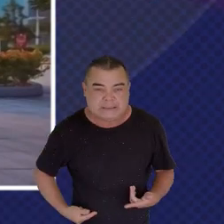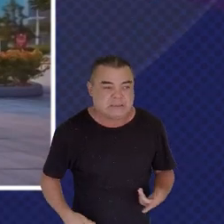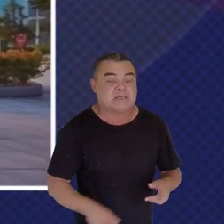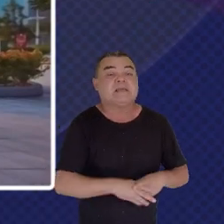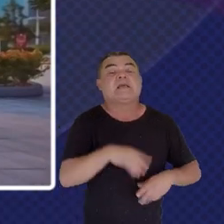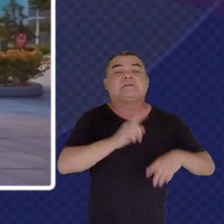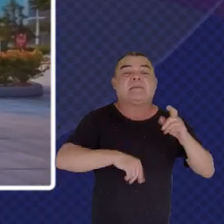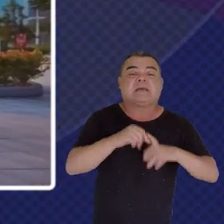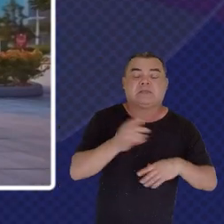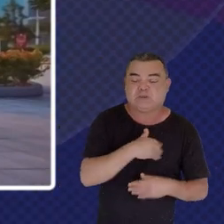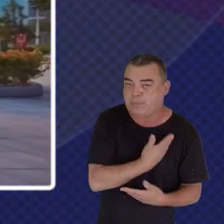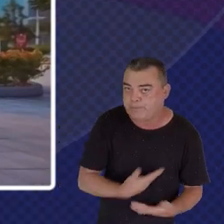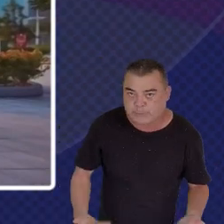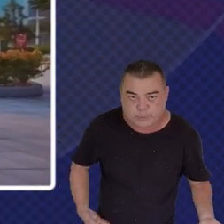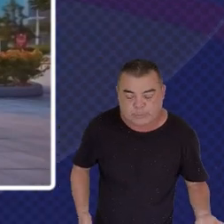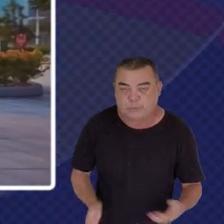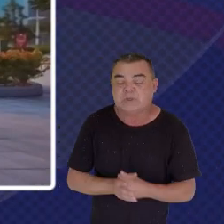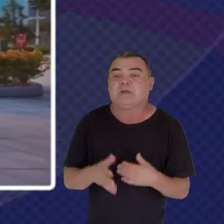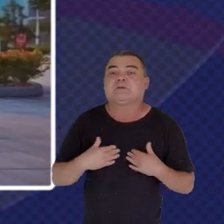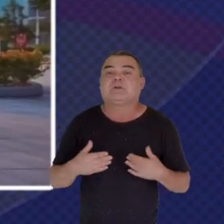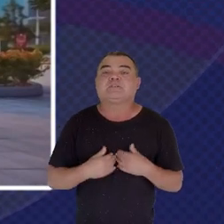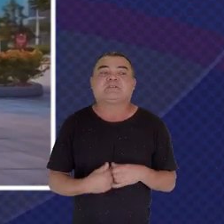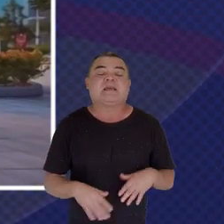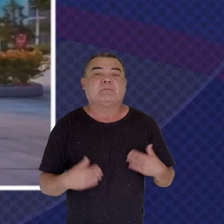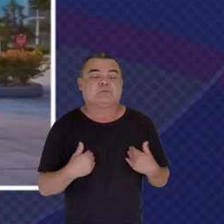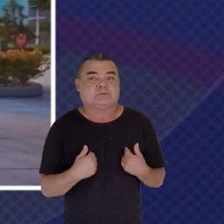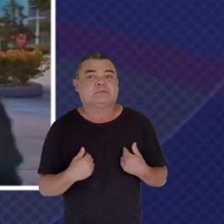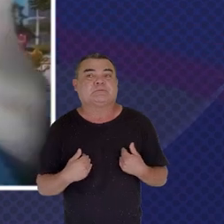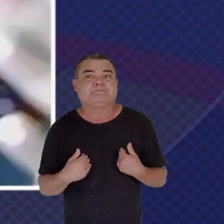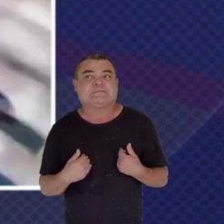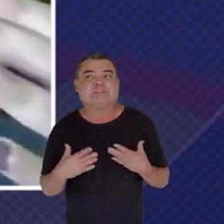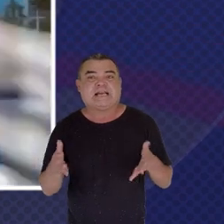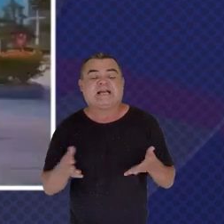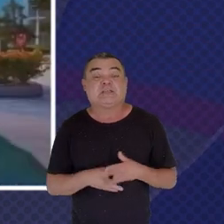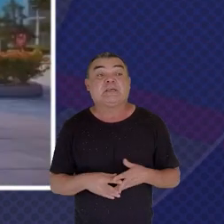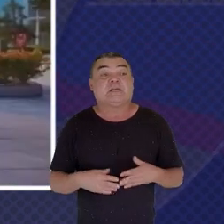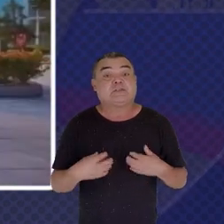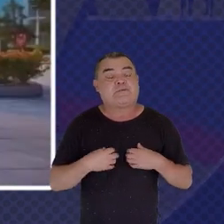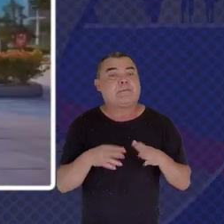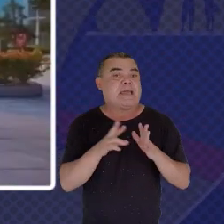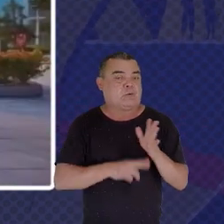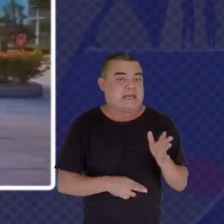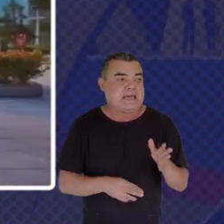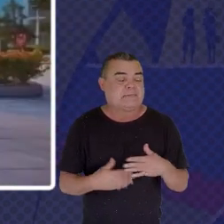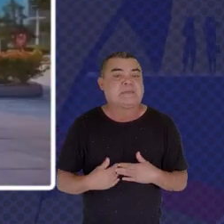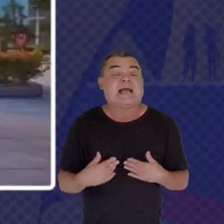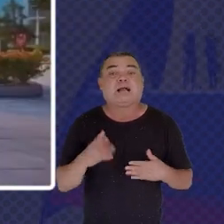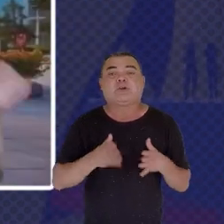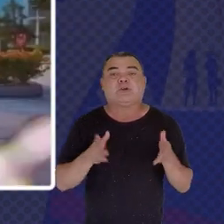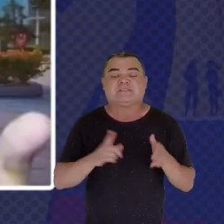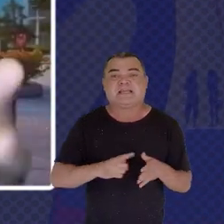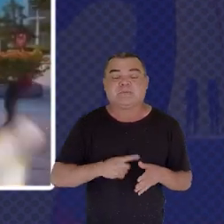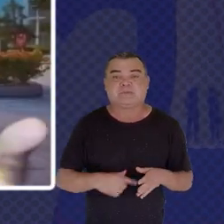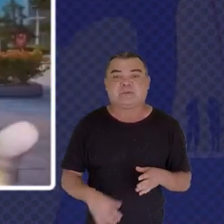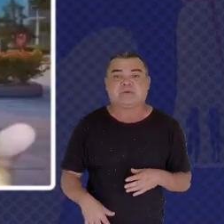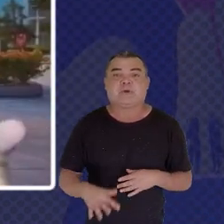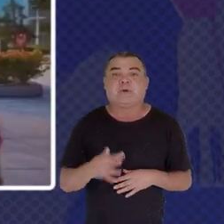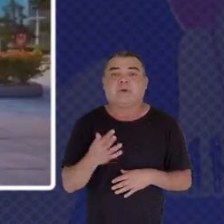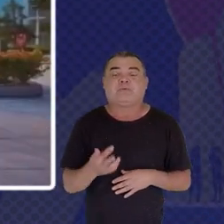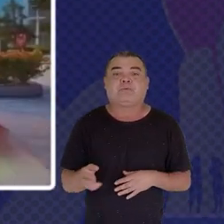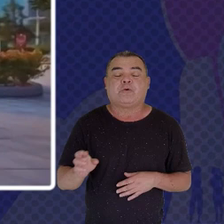have these Conversations Very regularly We recently Announced something Called Forward Singapore Which is a process Whereby we will be Consulting citizens